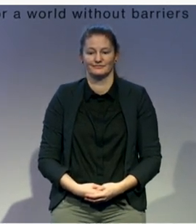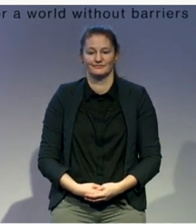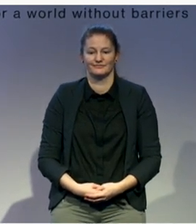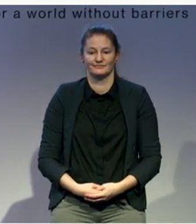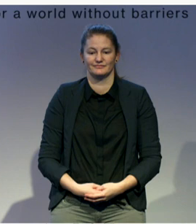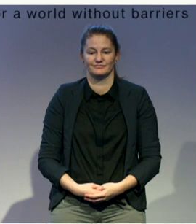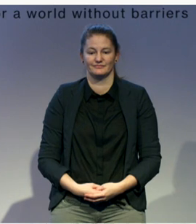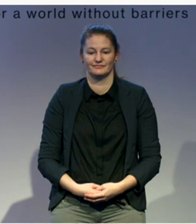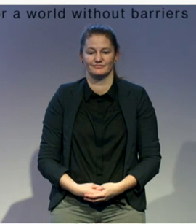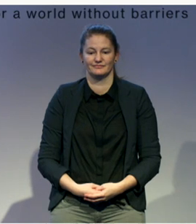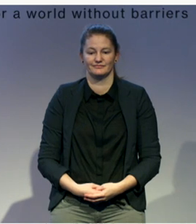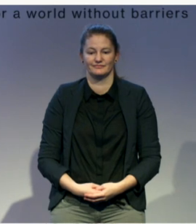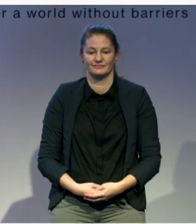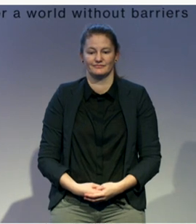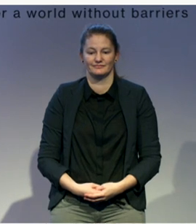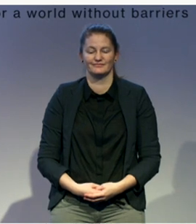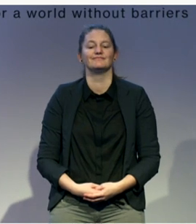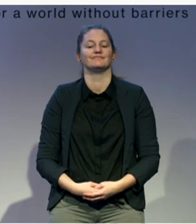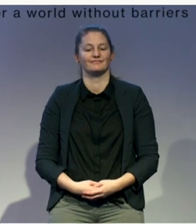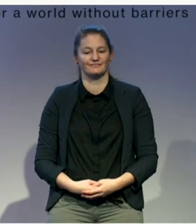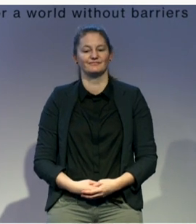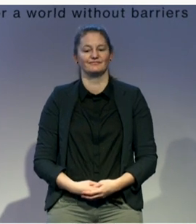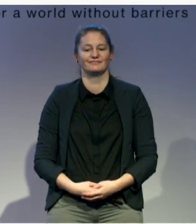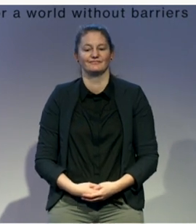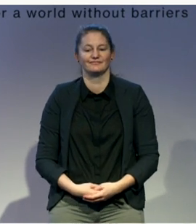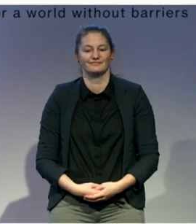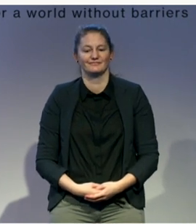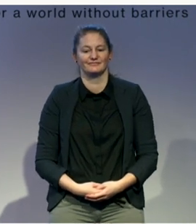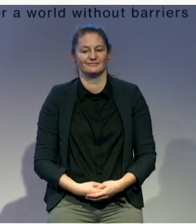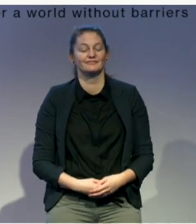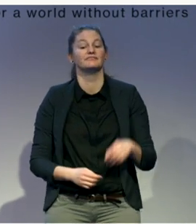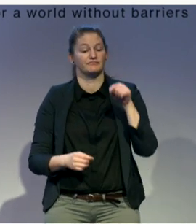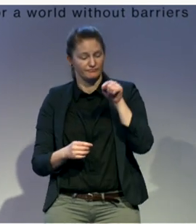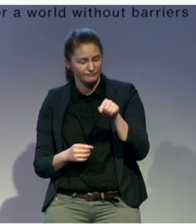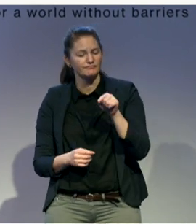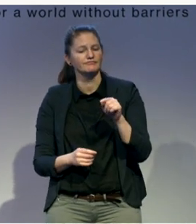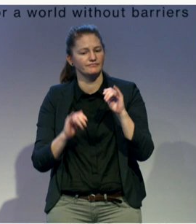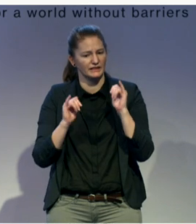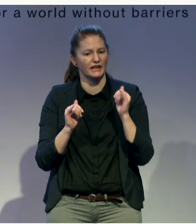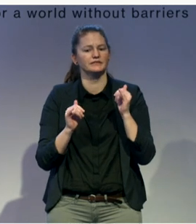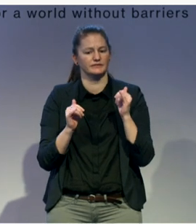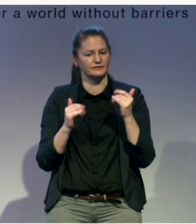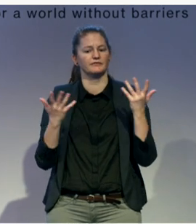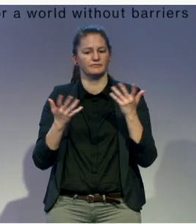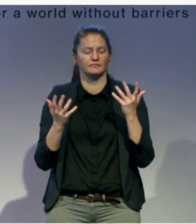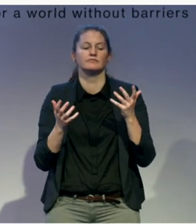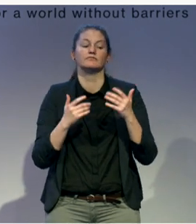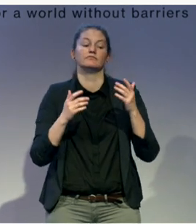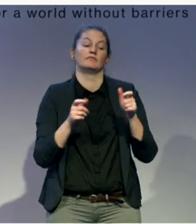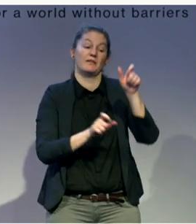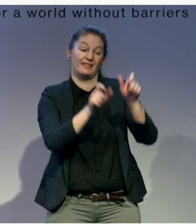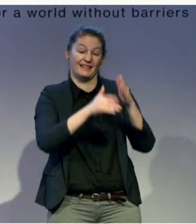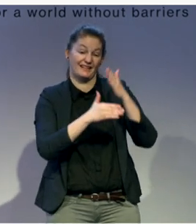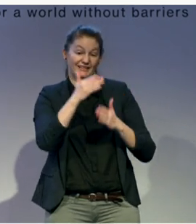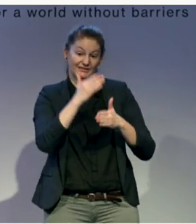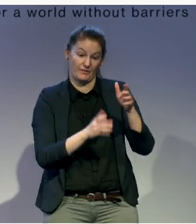In fact, there was a big intervention from the side of people with disabilities. Initially, they were